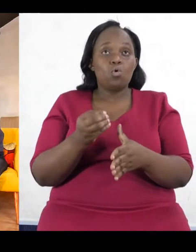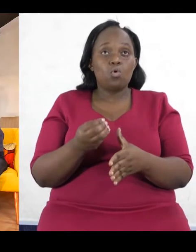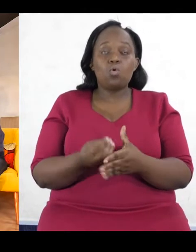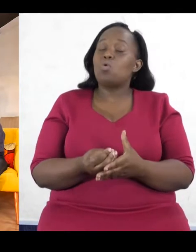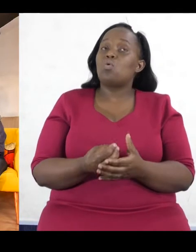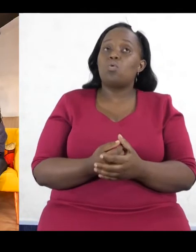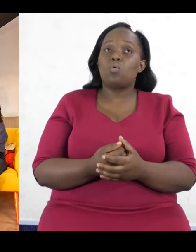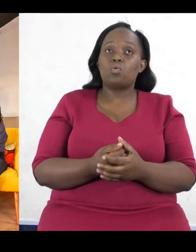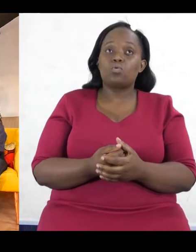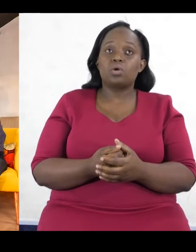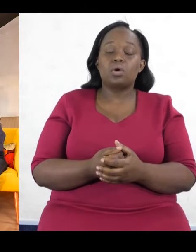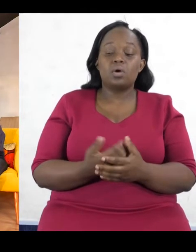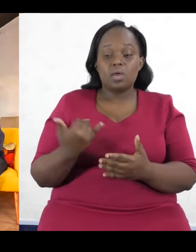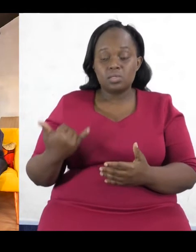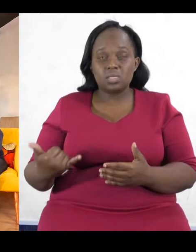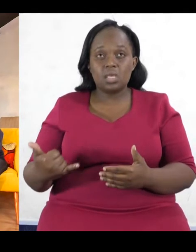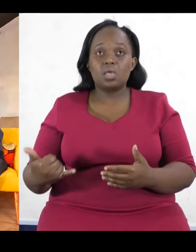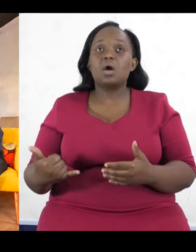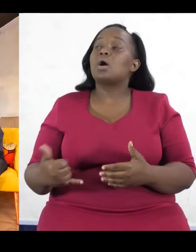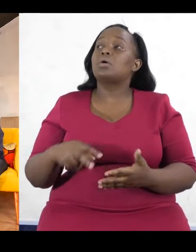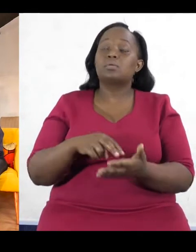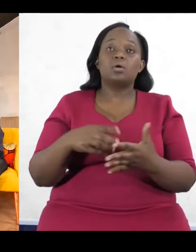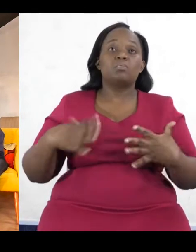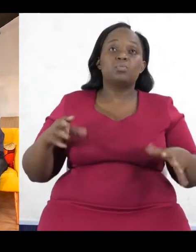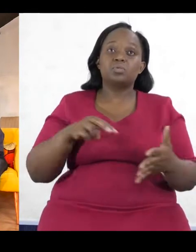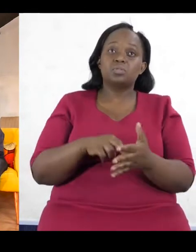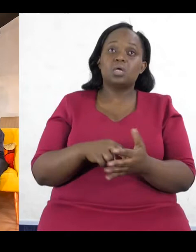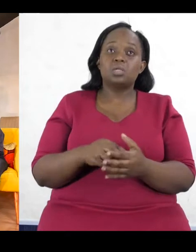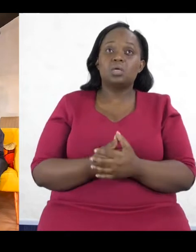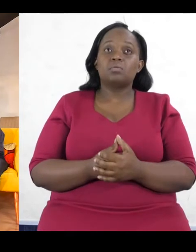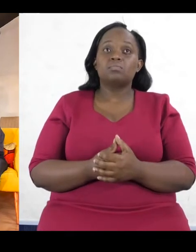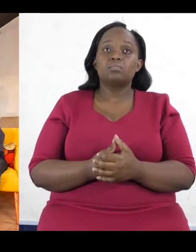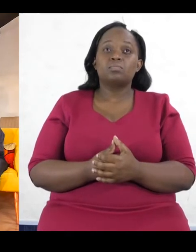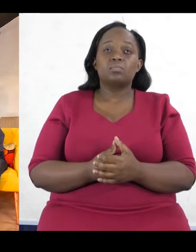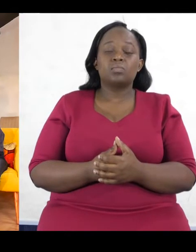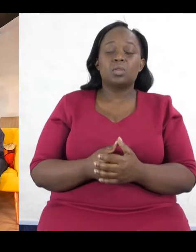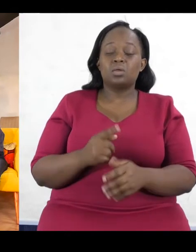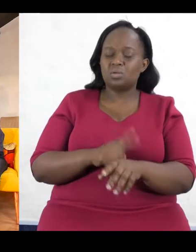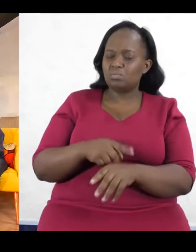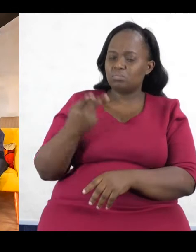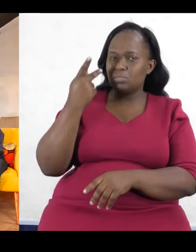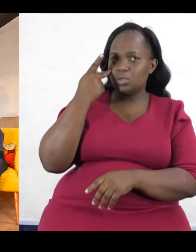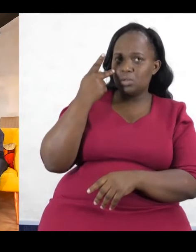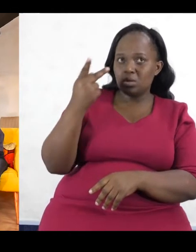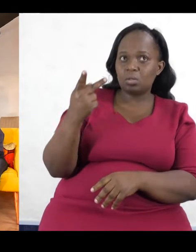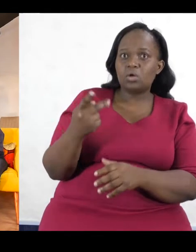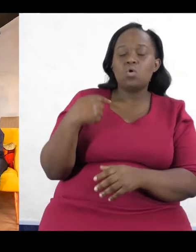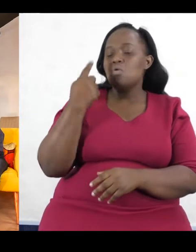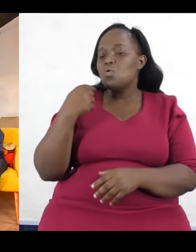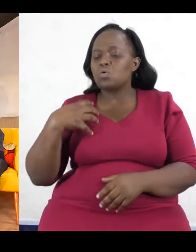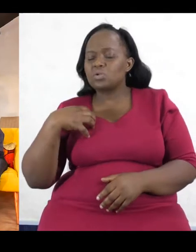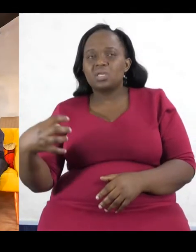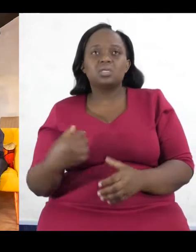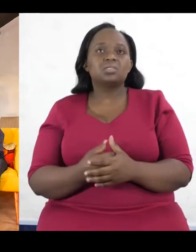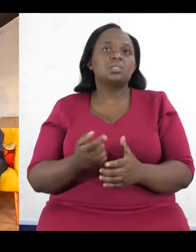we've over-glorified wealth. And so when we're looking at wealth, and who is wealthy, and whatever, then we end up choosing, I think this person should be the